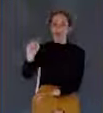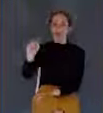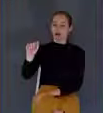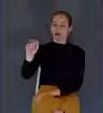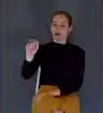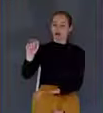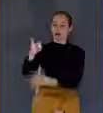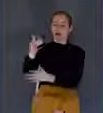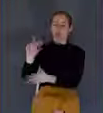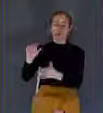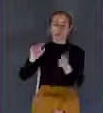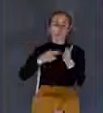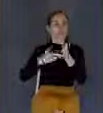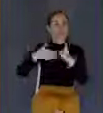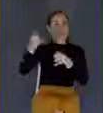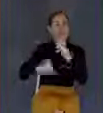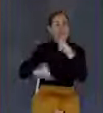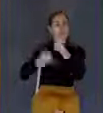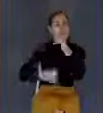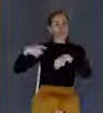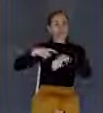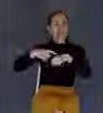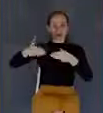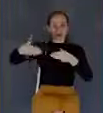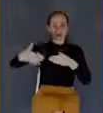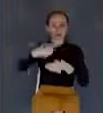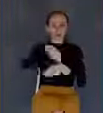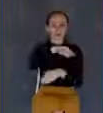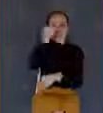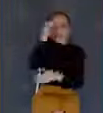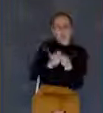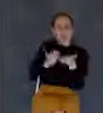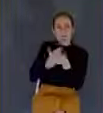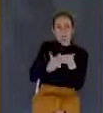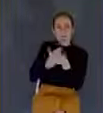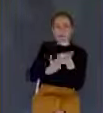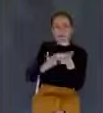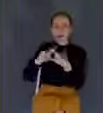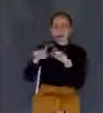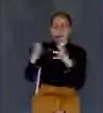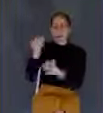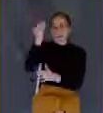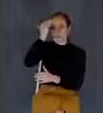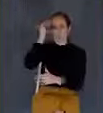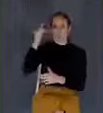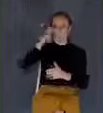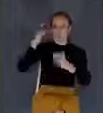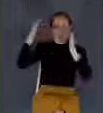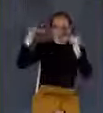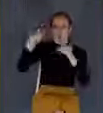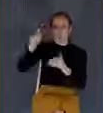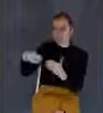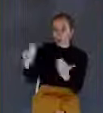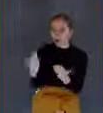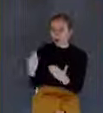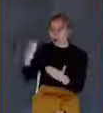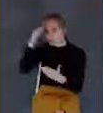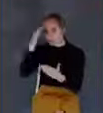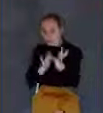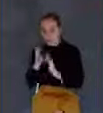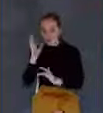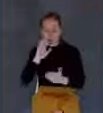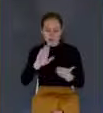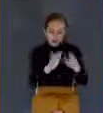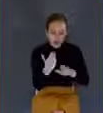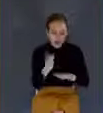They wanted to know what to expect. They heard Jesus say that he was going to be betrayed, that he was going to die on the cross after three days and then